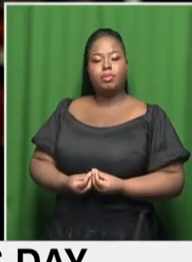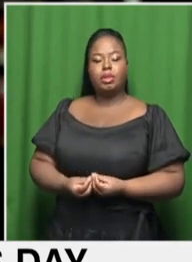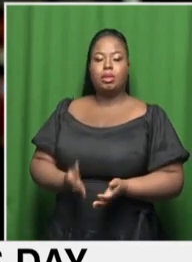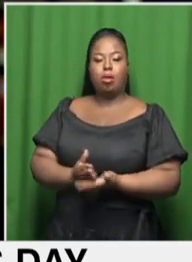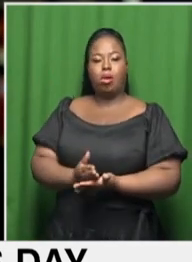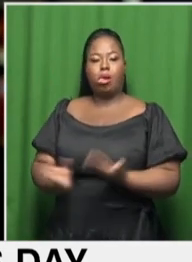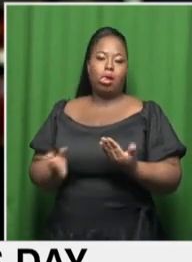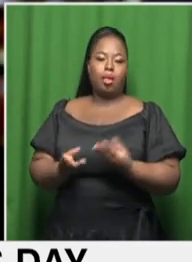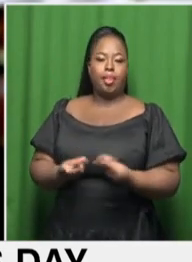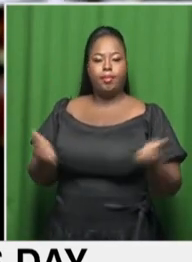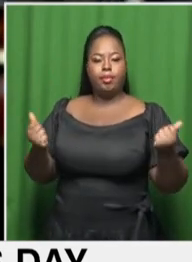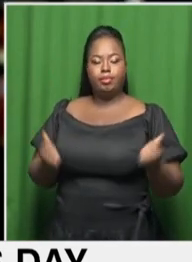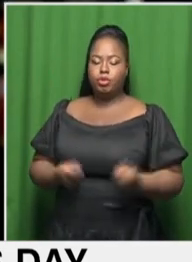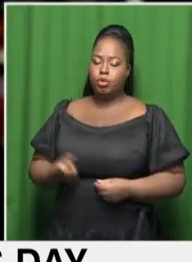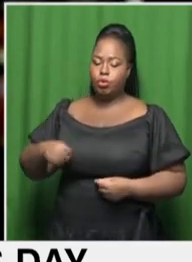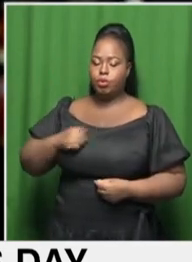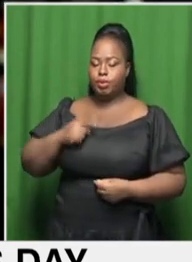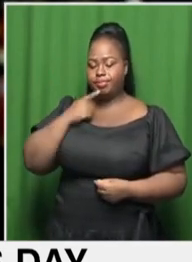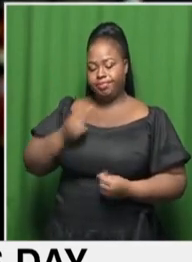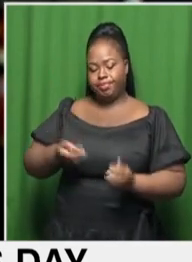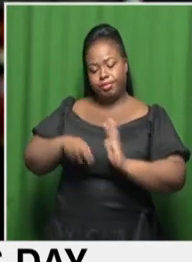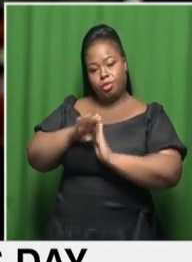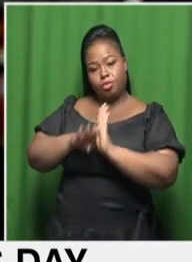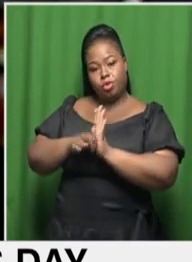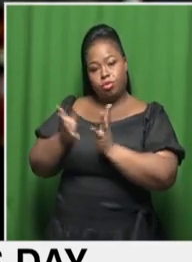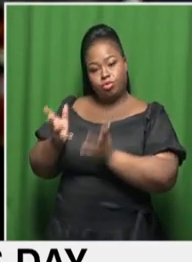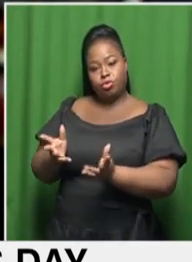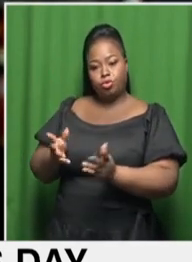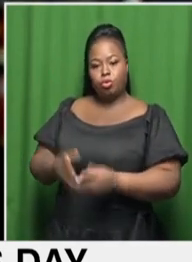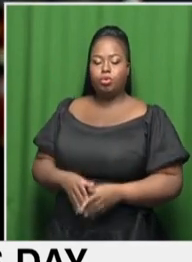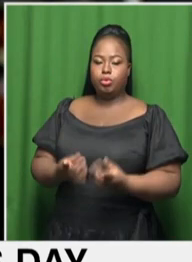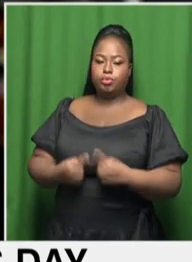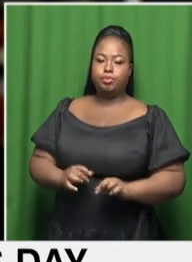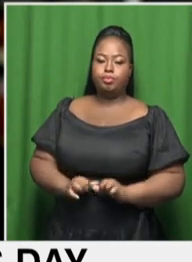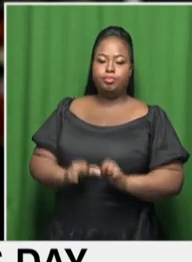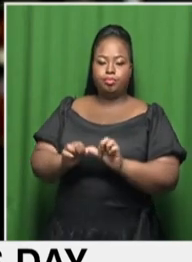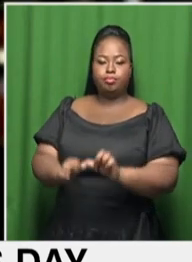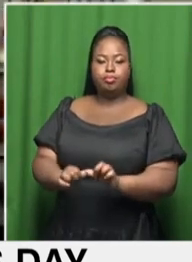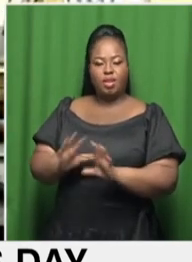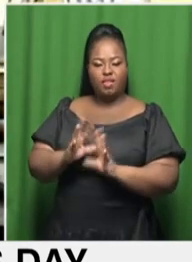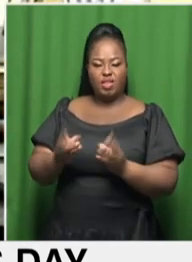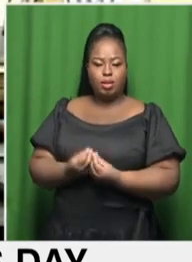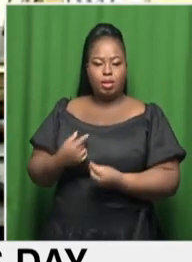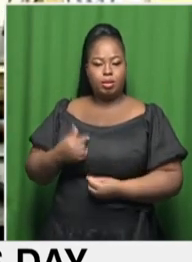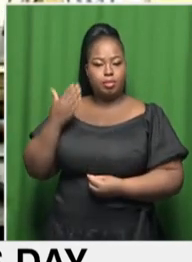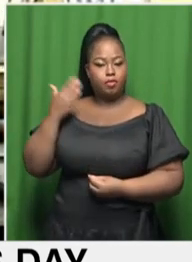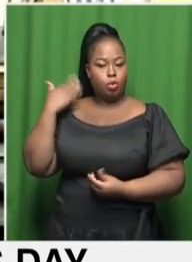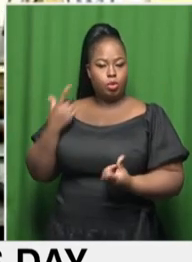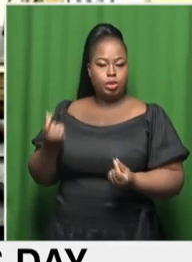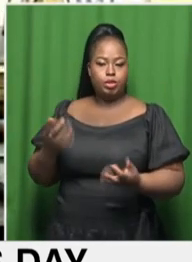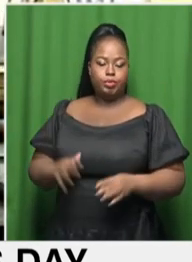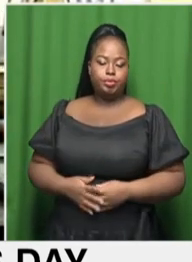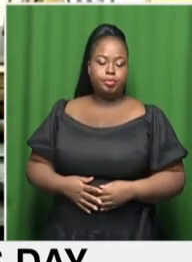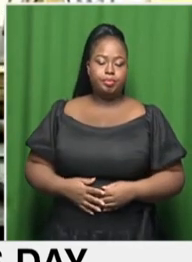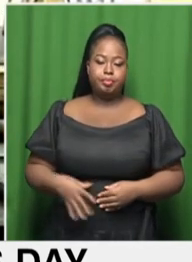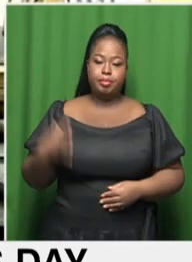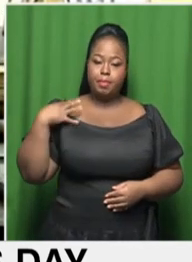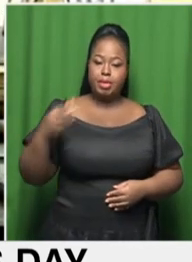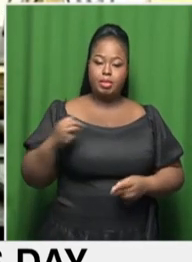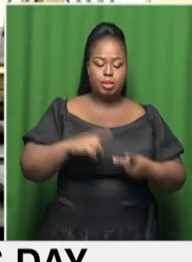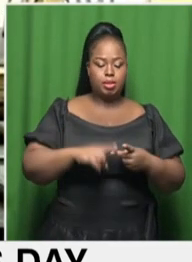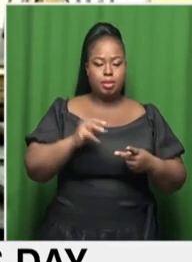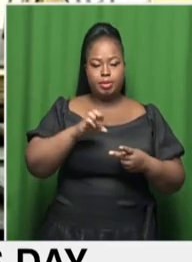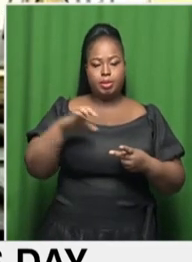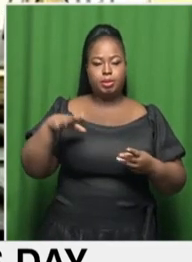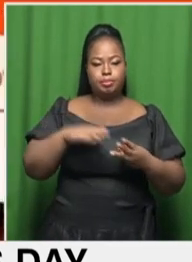eroded and we are saying through this program, let us sustain that which we have been able to do. Ministers, MECs, as